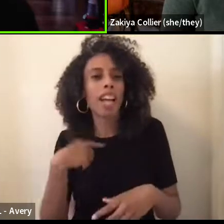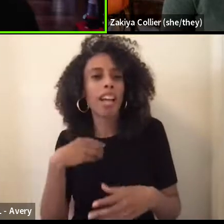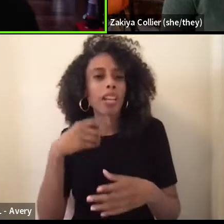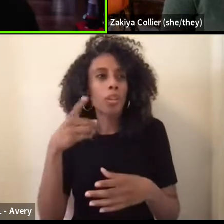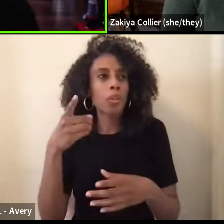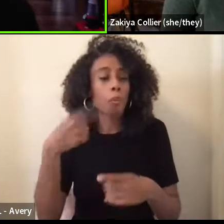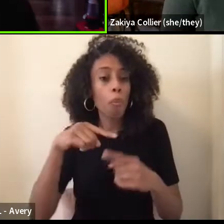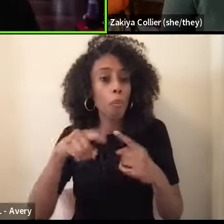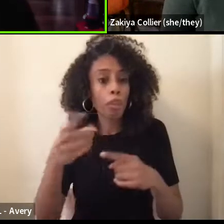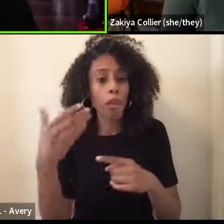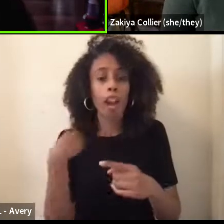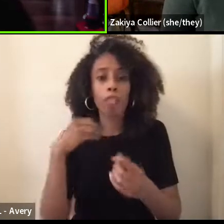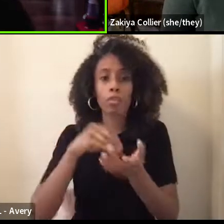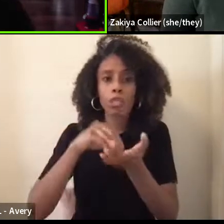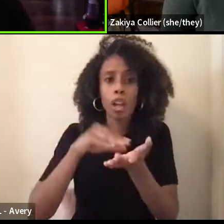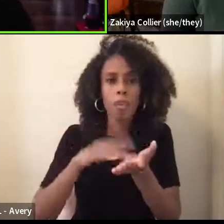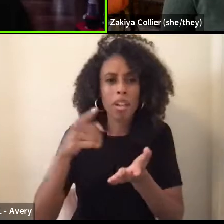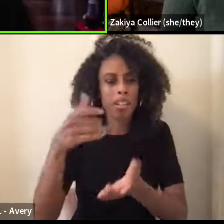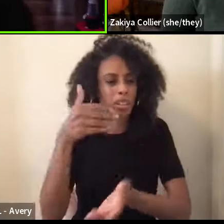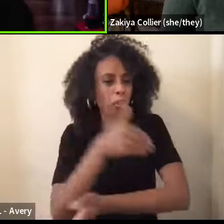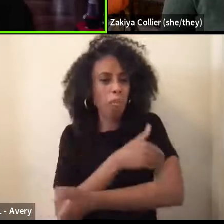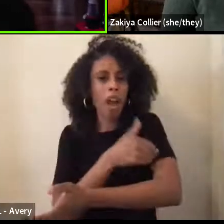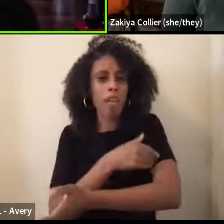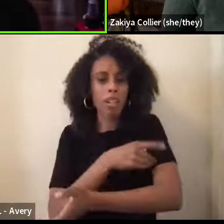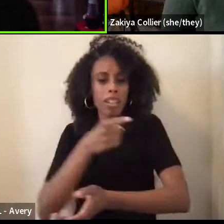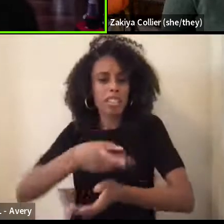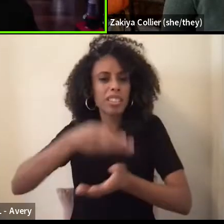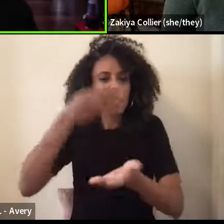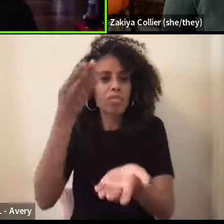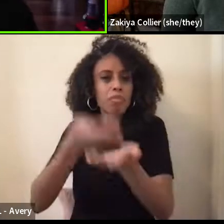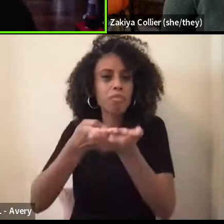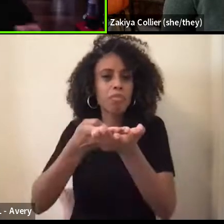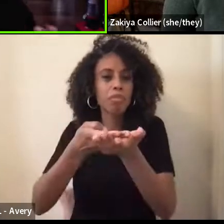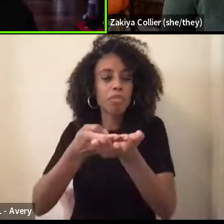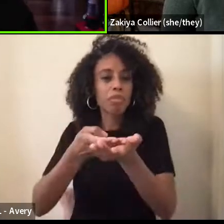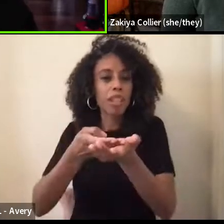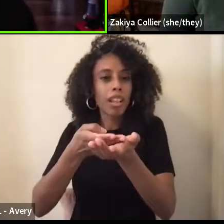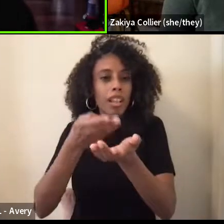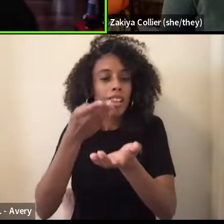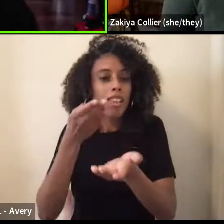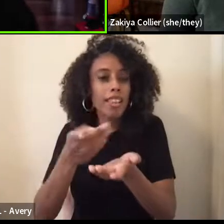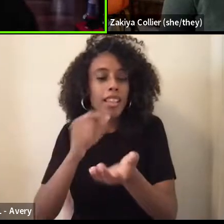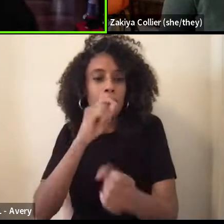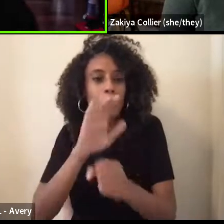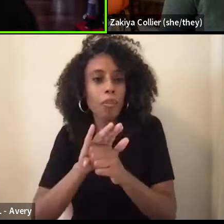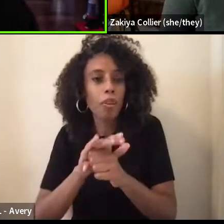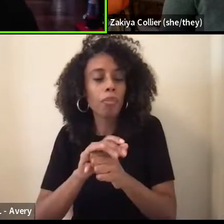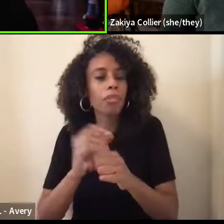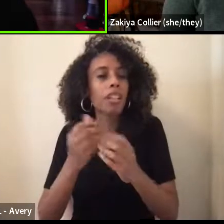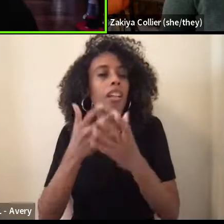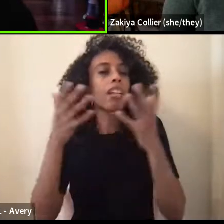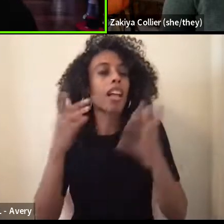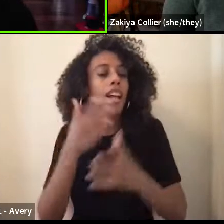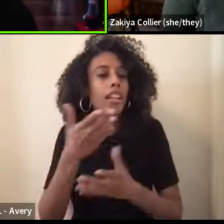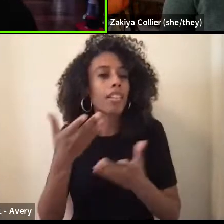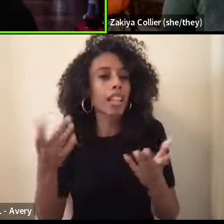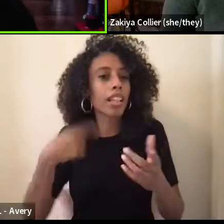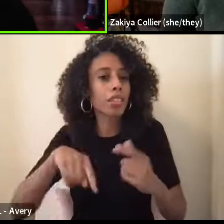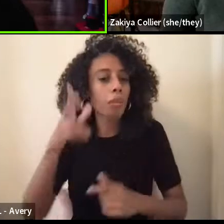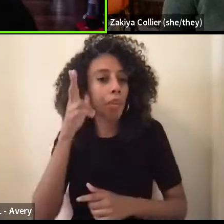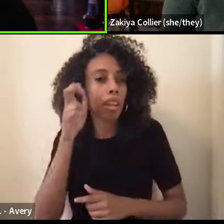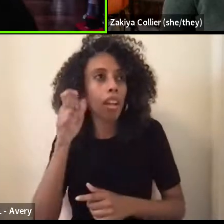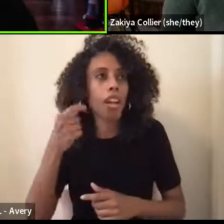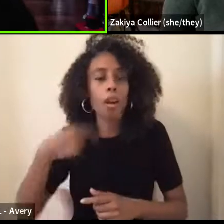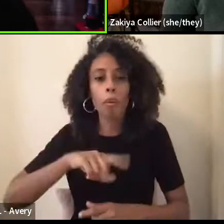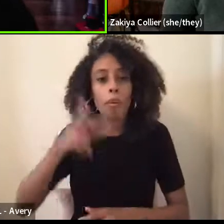because there's like, this is evidence. This is something that confirms a lot of things that we hear. Like we hear the stories. I